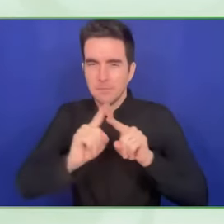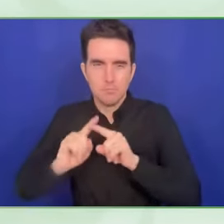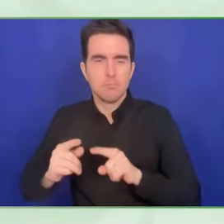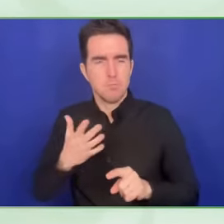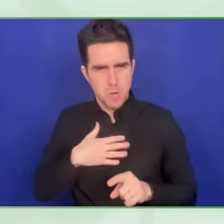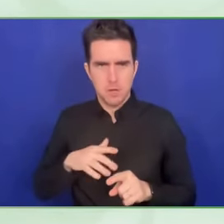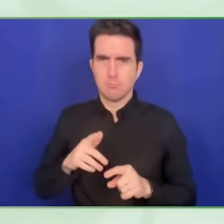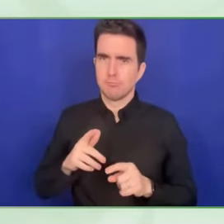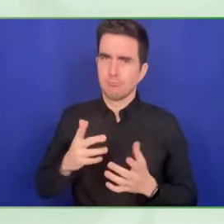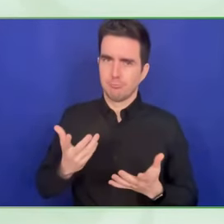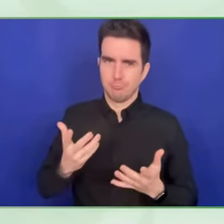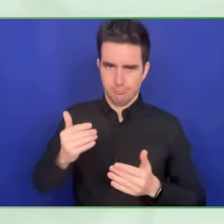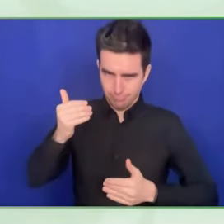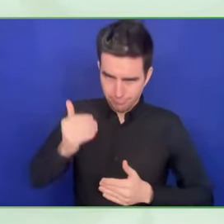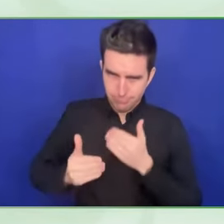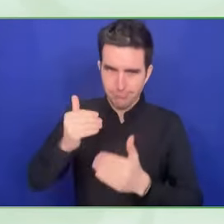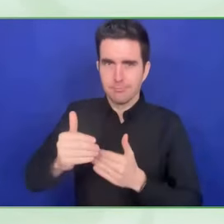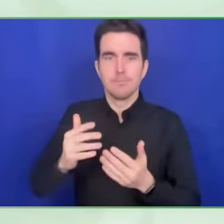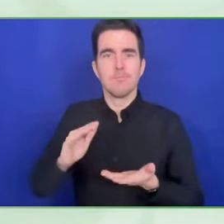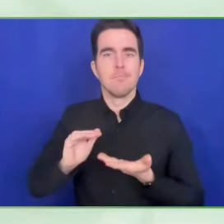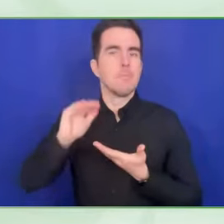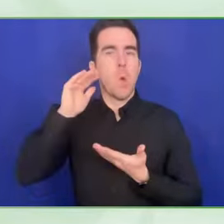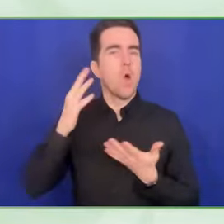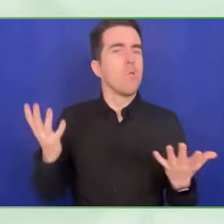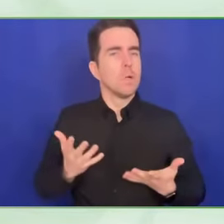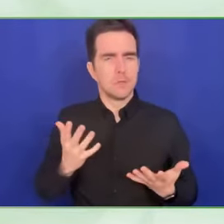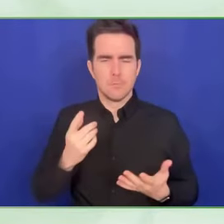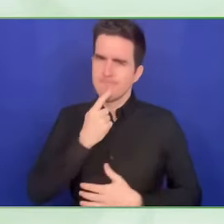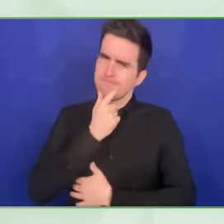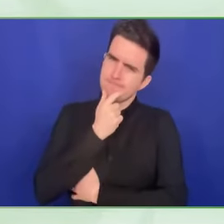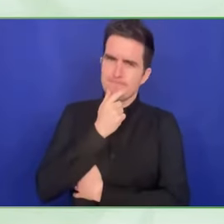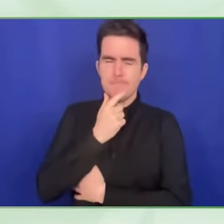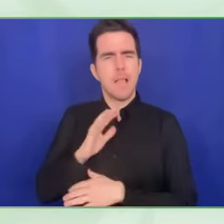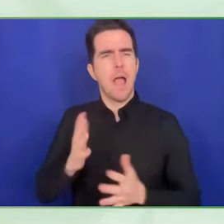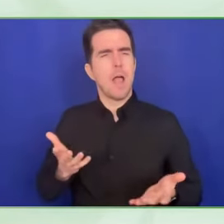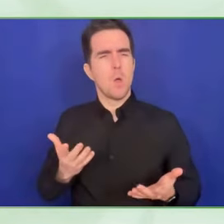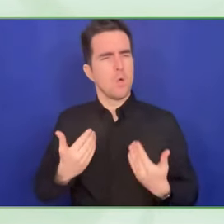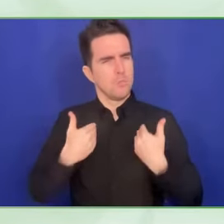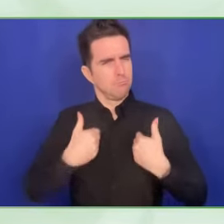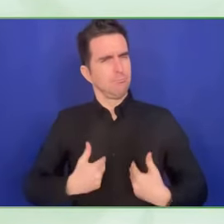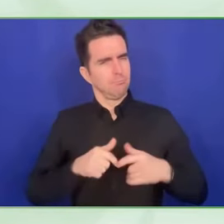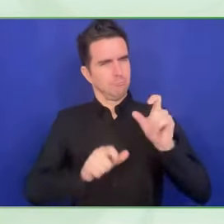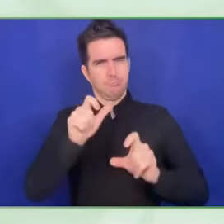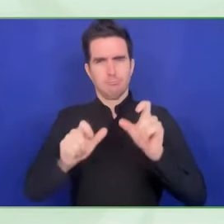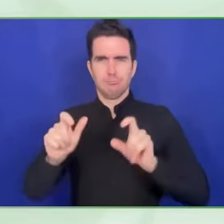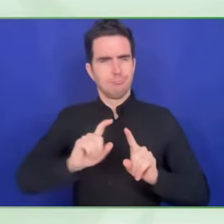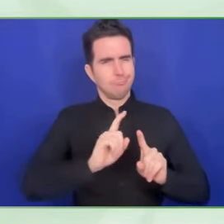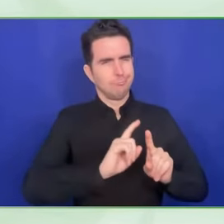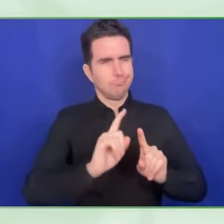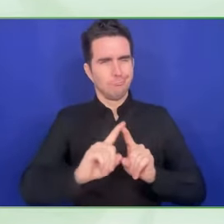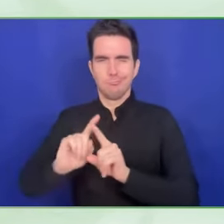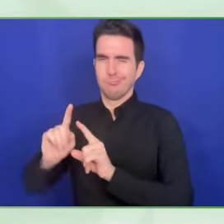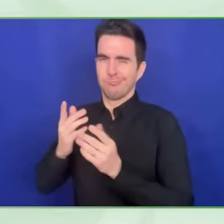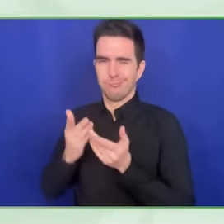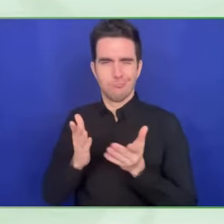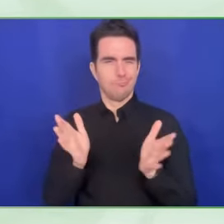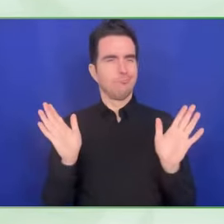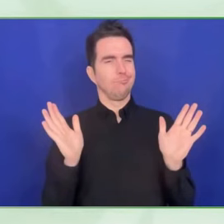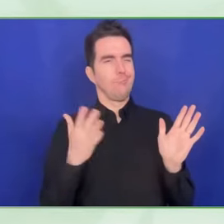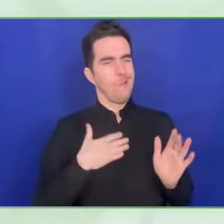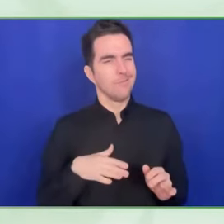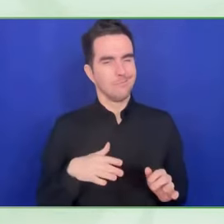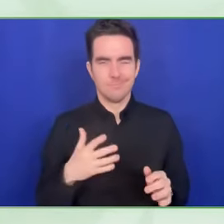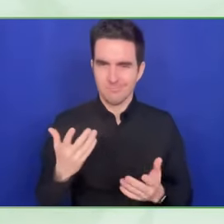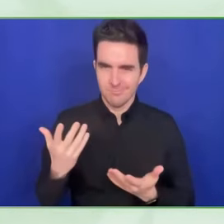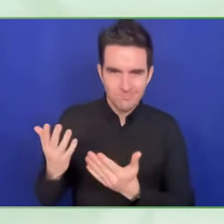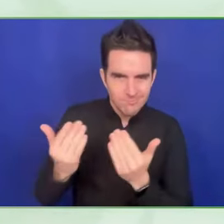explain how this works, right? This is being built on artificial intelligence algorithms, which is a completely different technology technology that was been used in